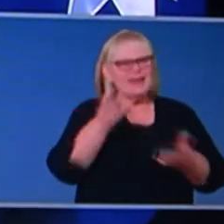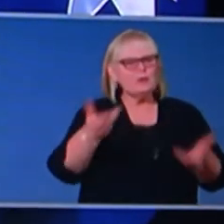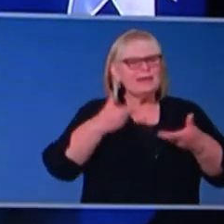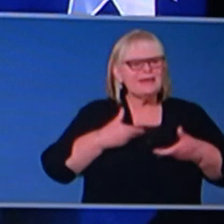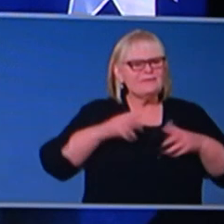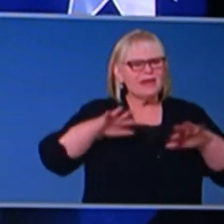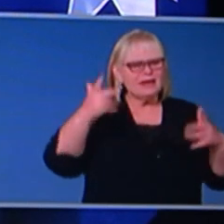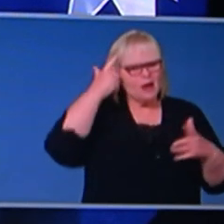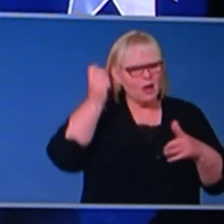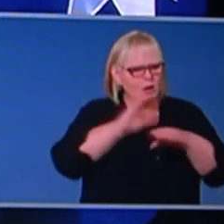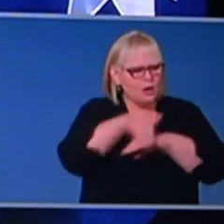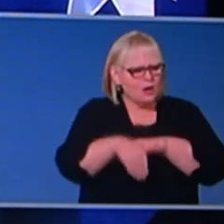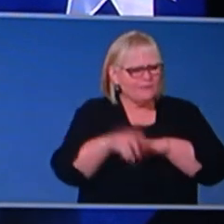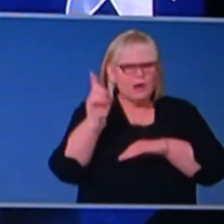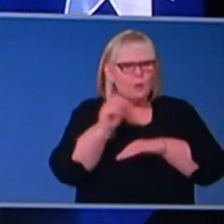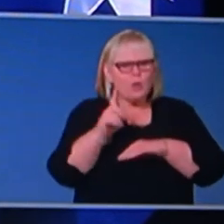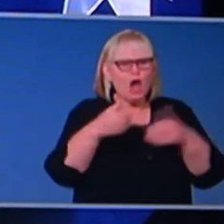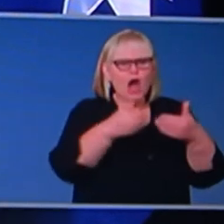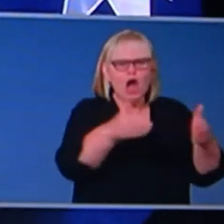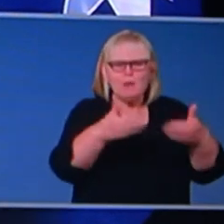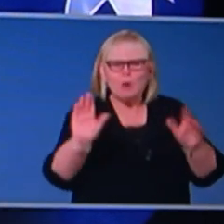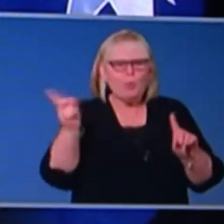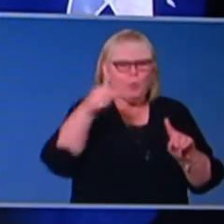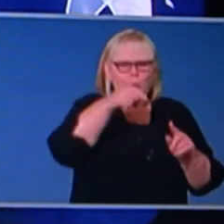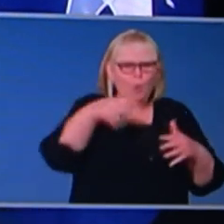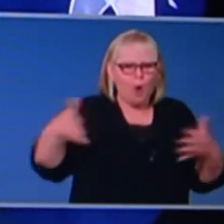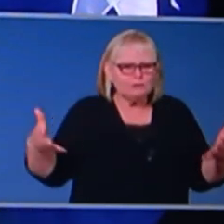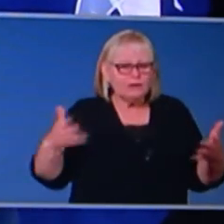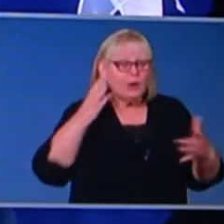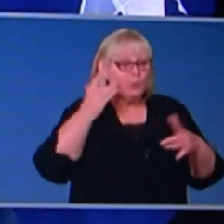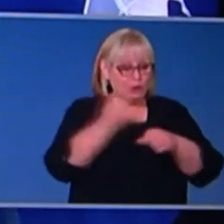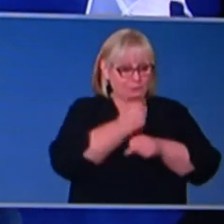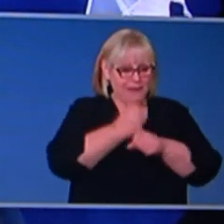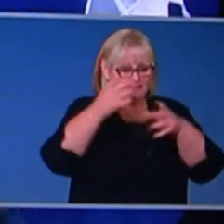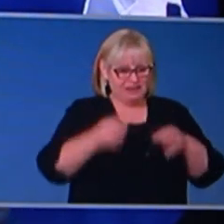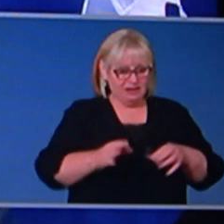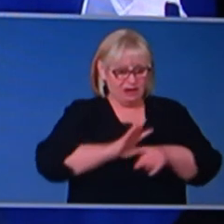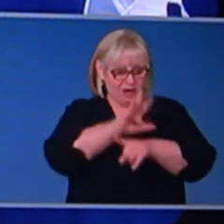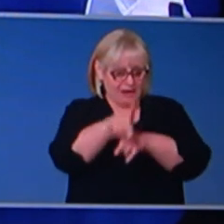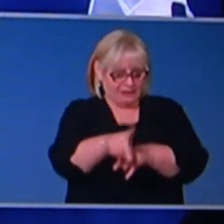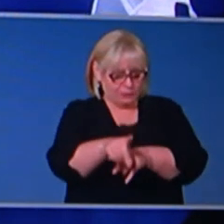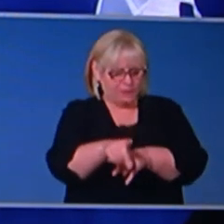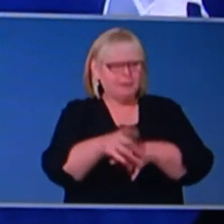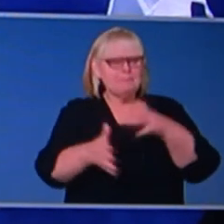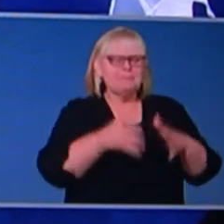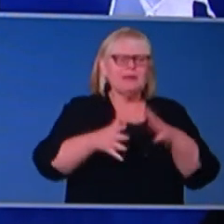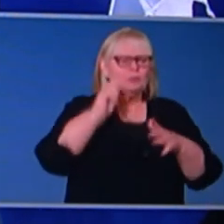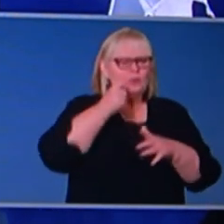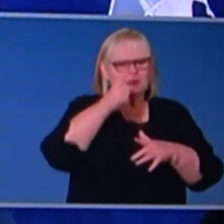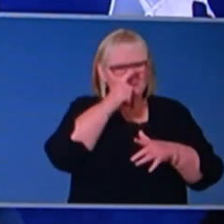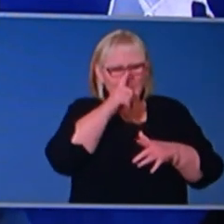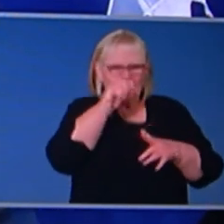indication about what things might be reopened once the decision is made next week? Will it be that people will be able to go back to